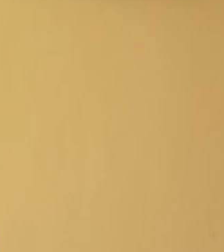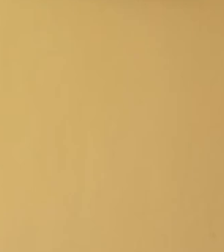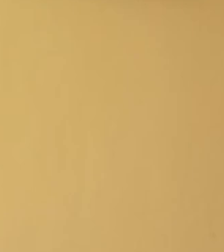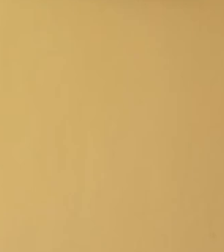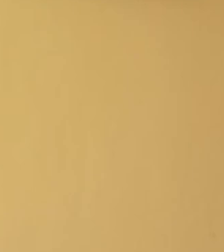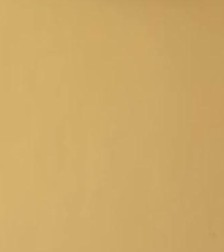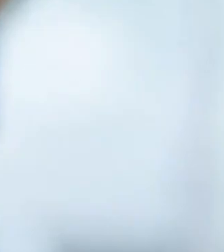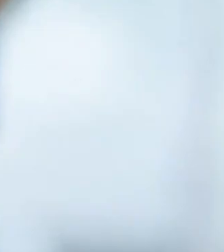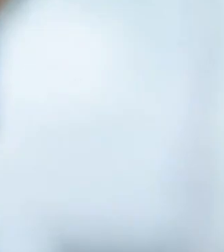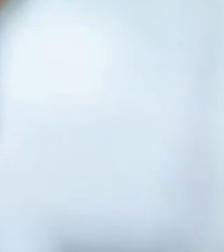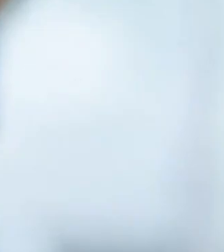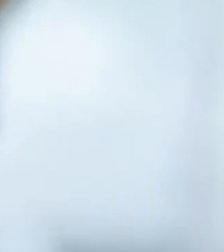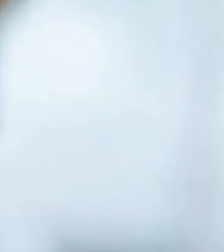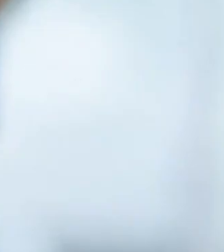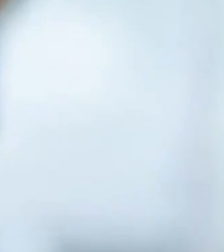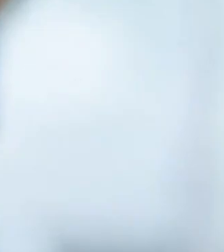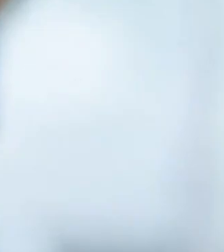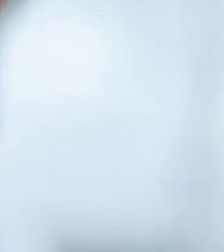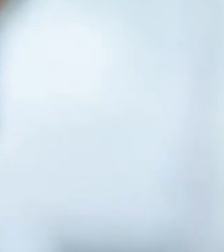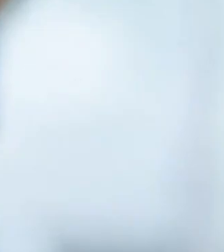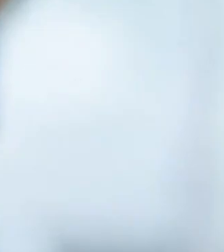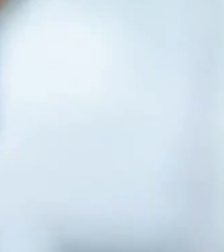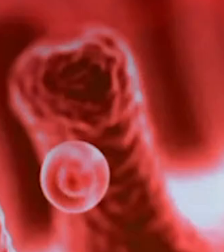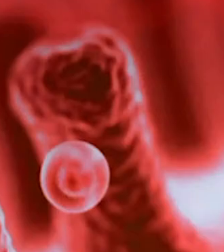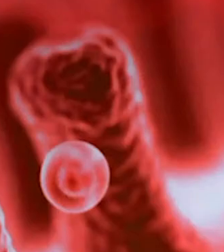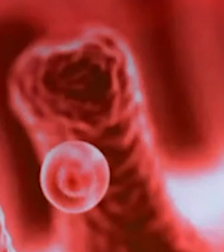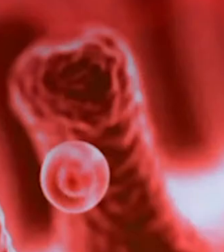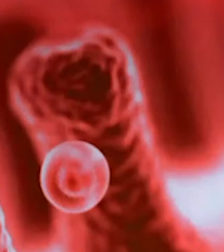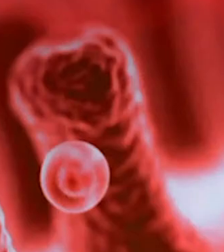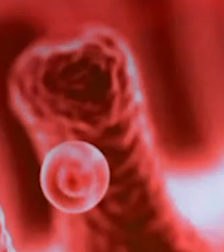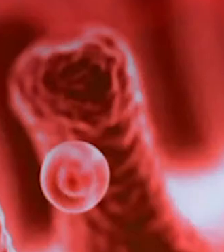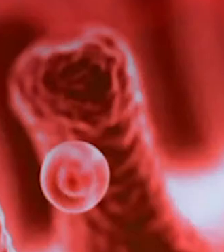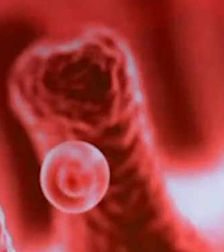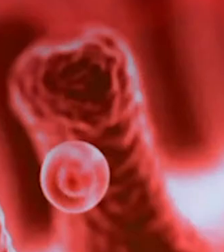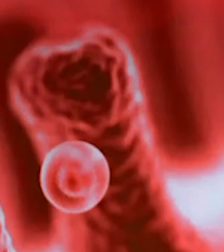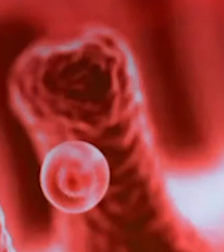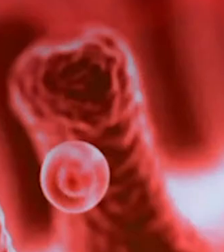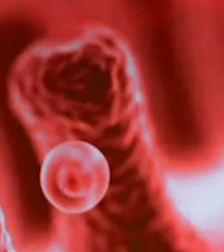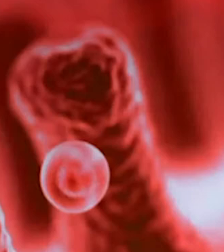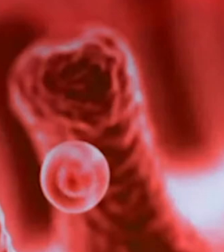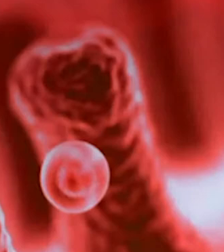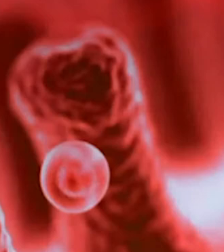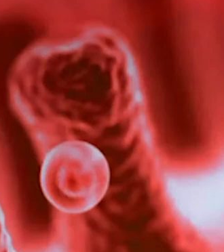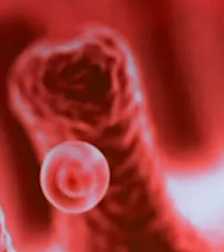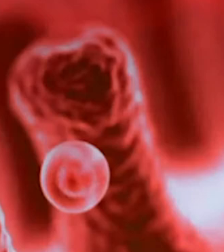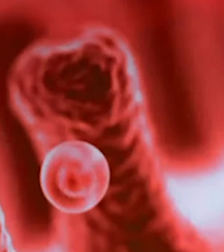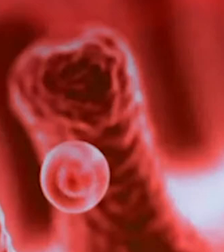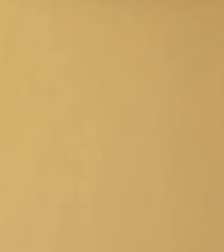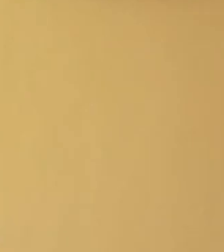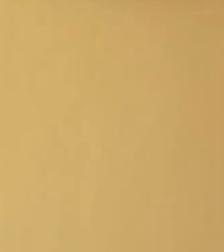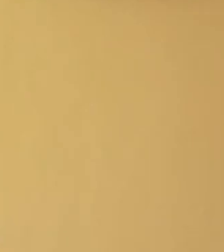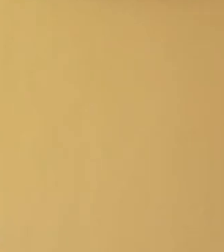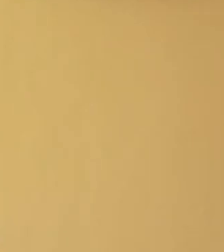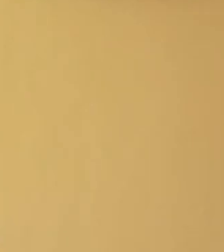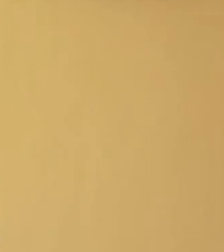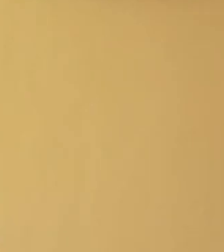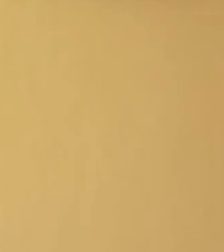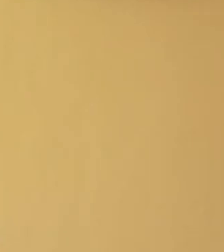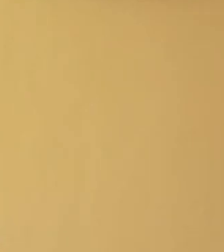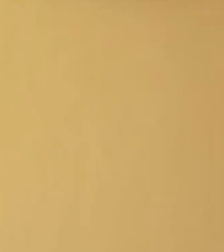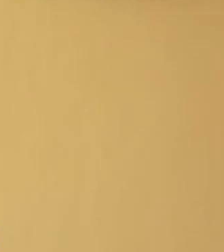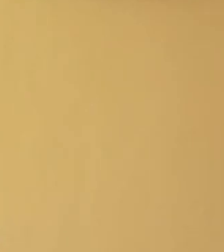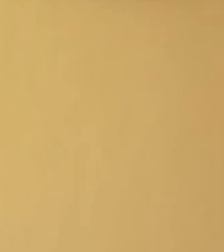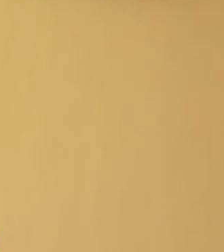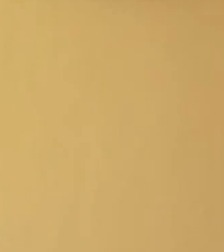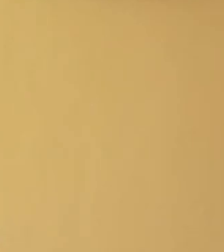not need to take the vaccine until perhaps four to six months after they